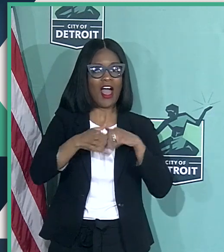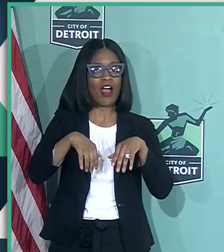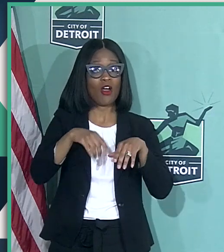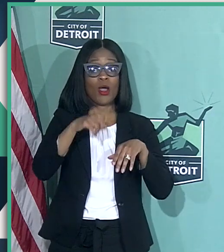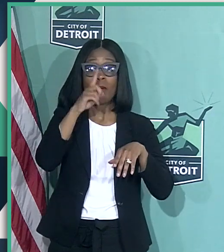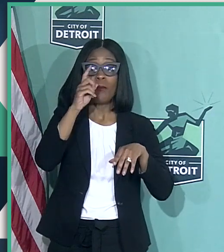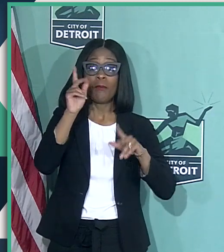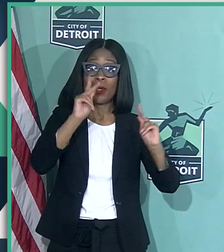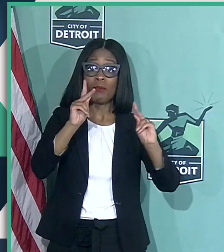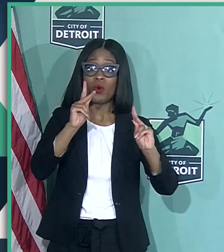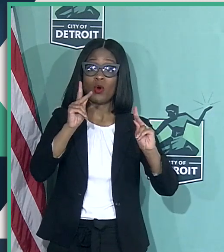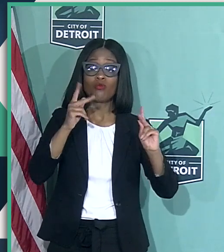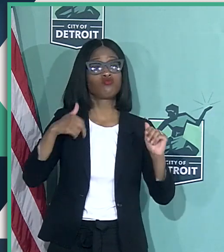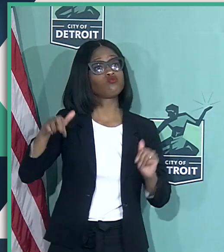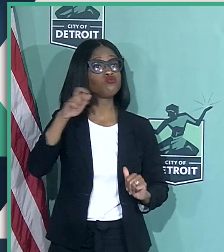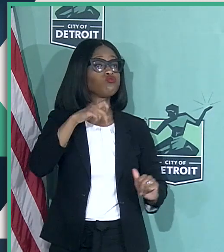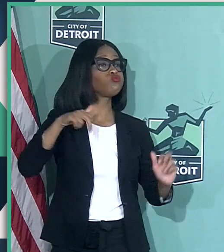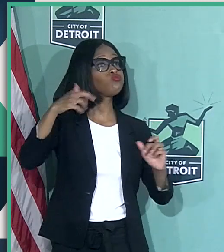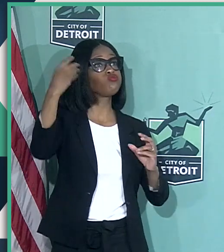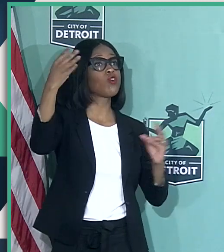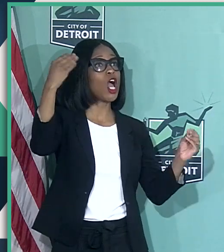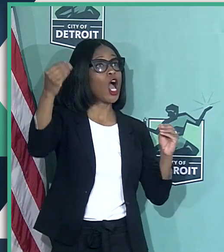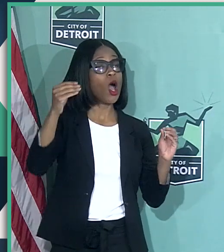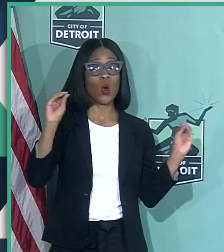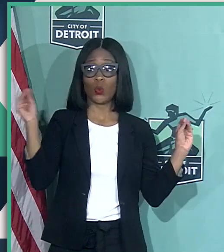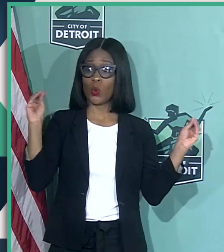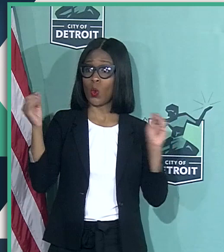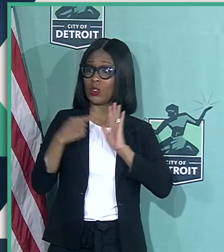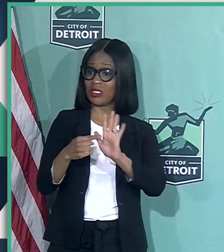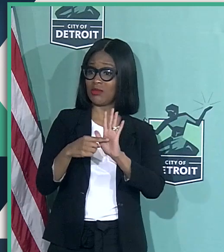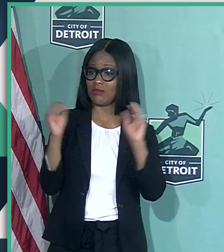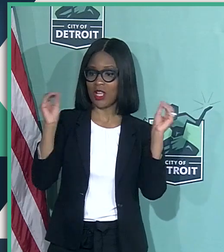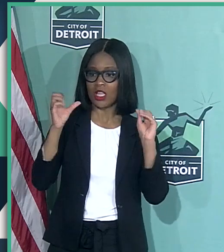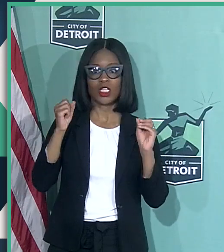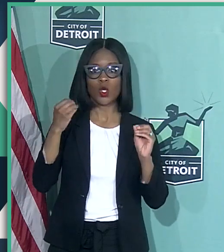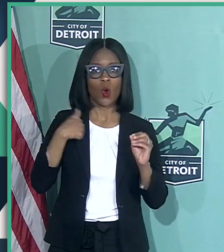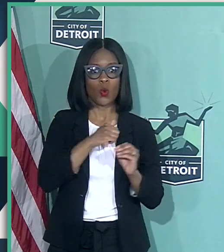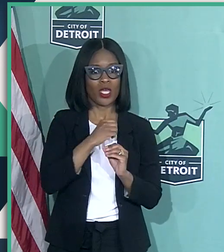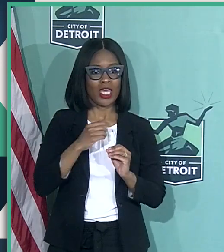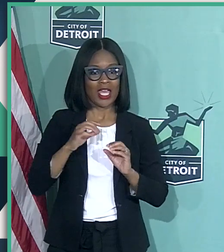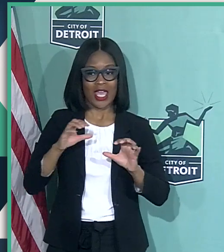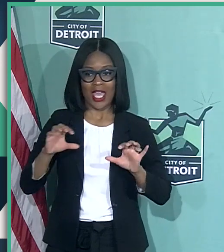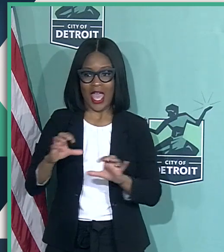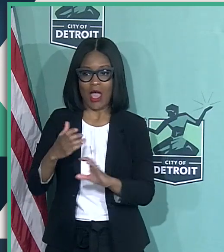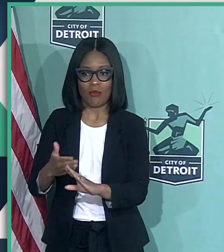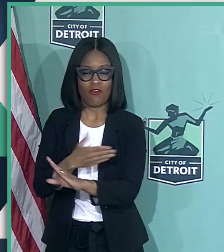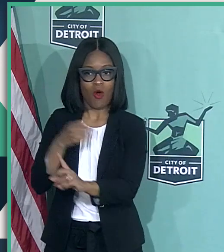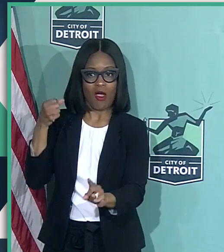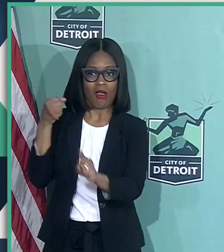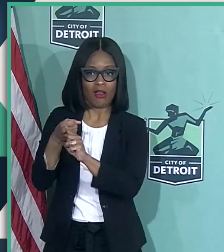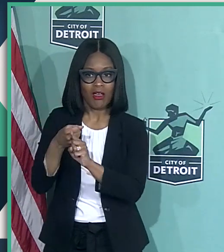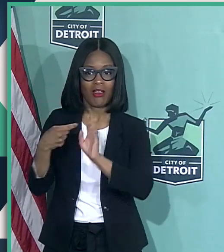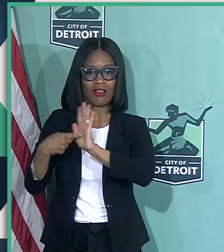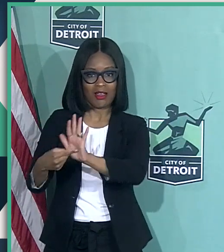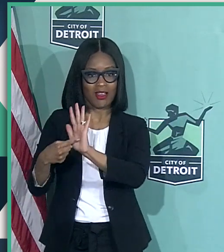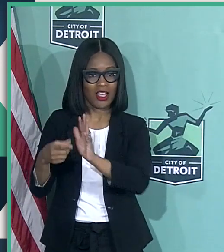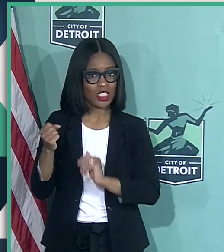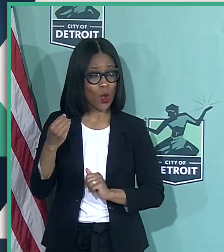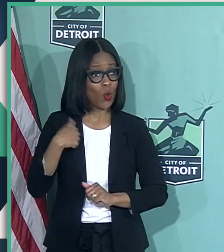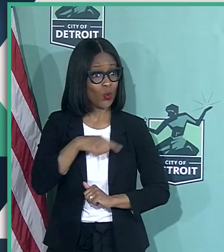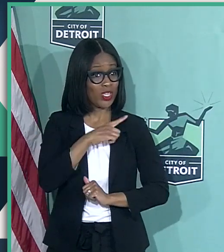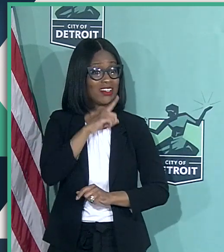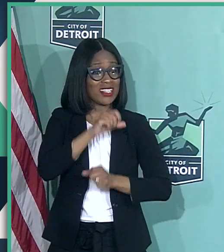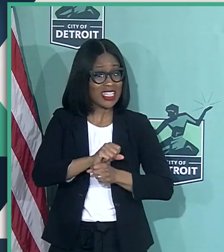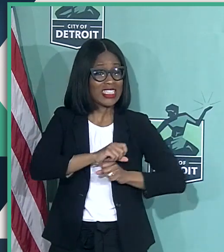around who are infecting others, and so we're being proactive. Our officers are going in. We've literally